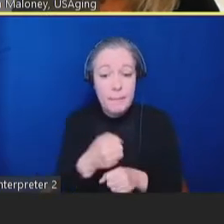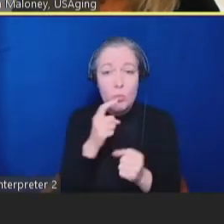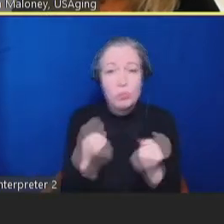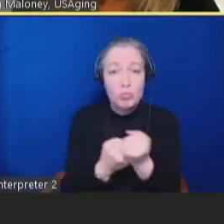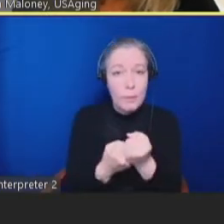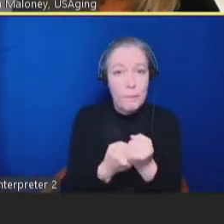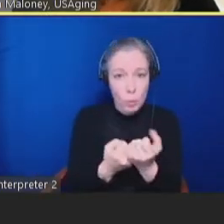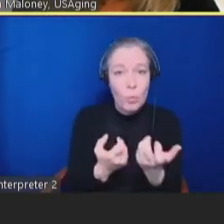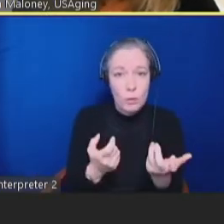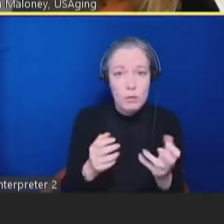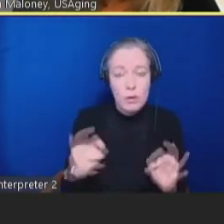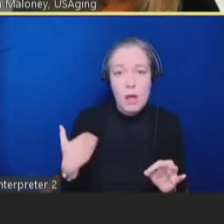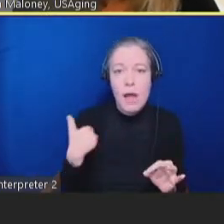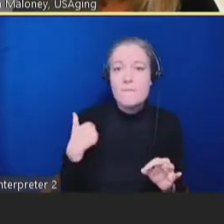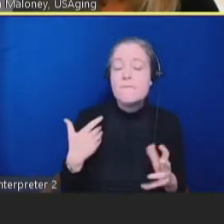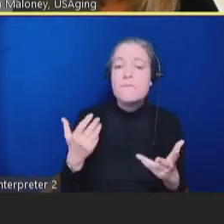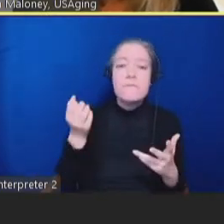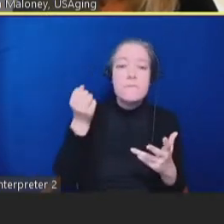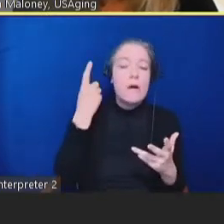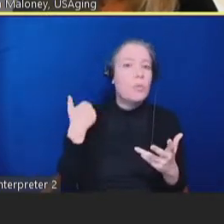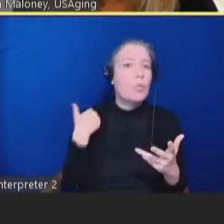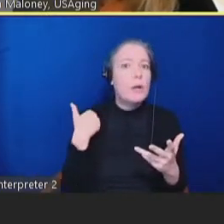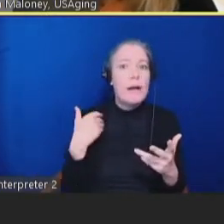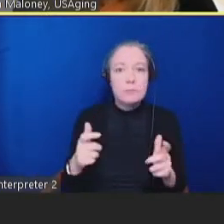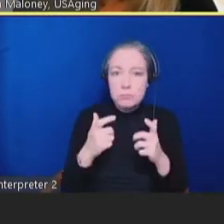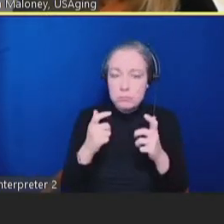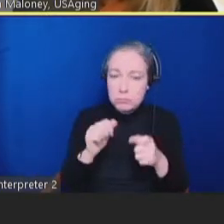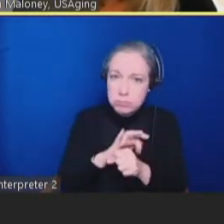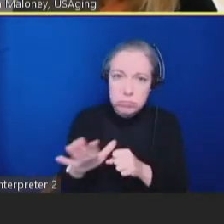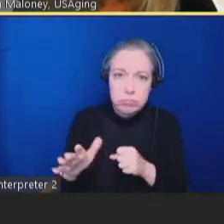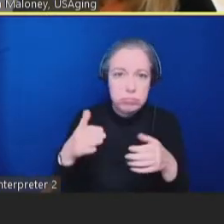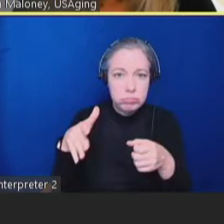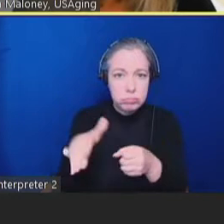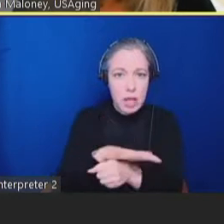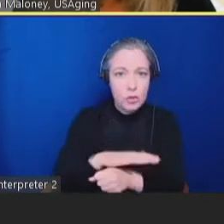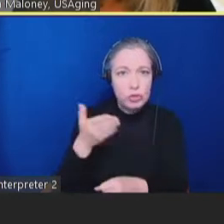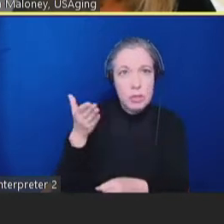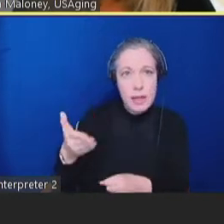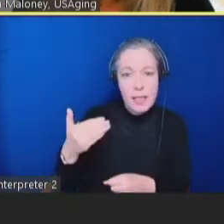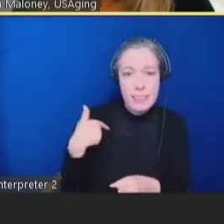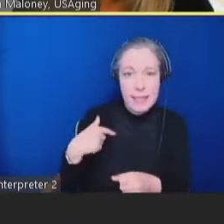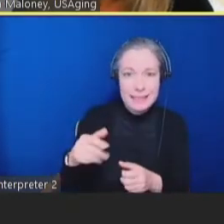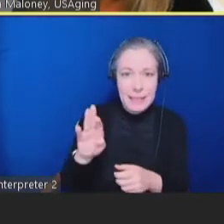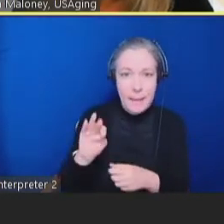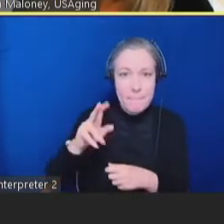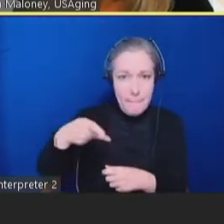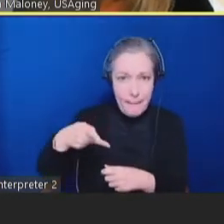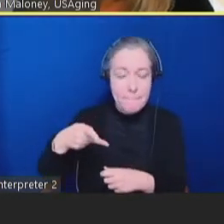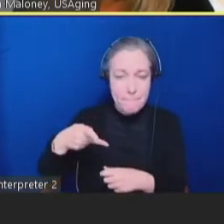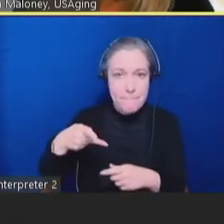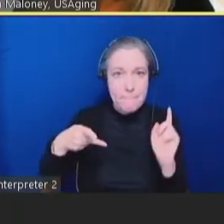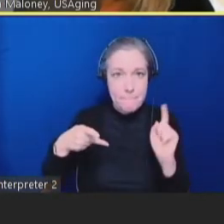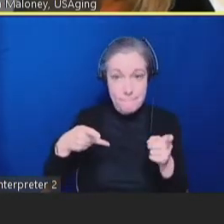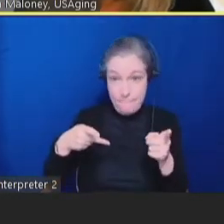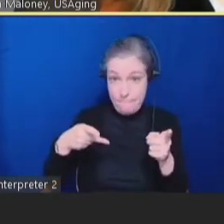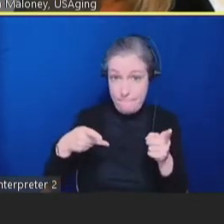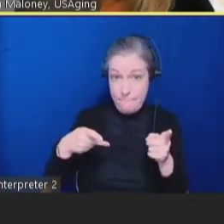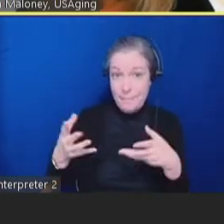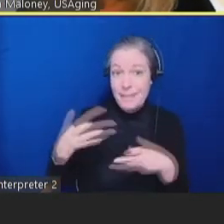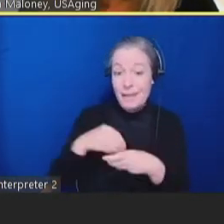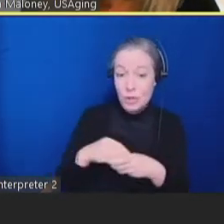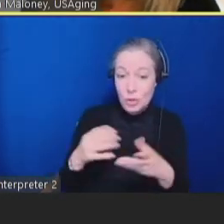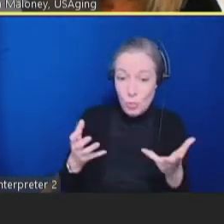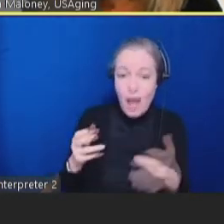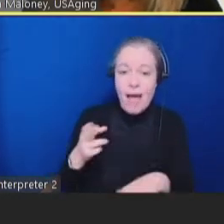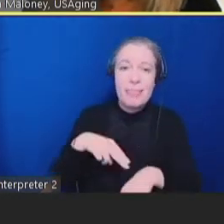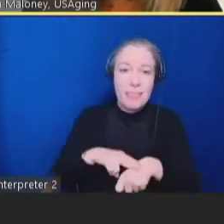We have great coverage across the United States. This map also includes grantees from the National Council on Aging who received